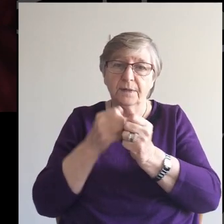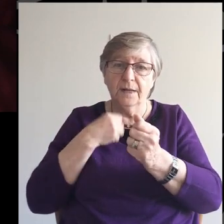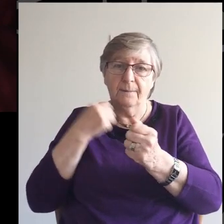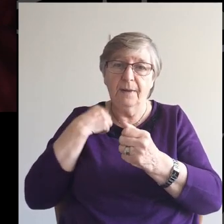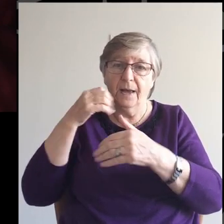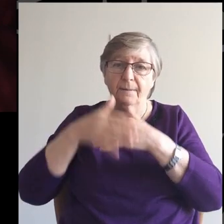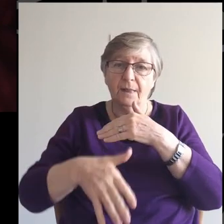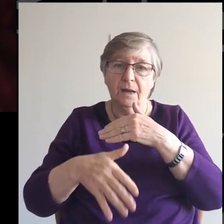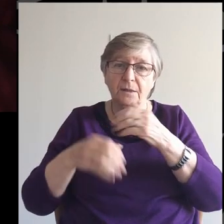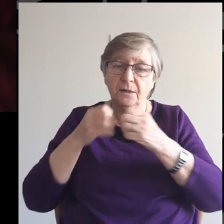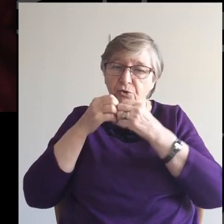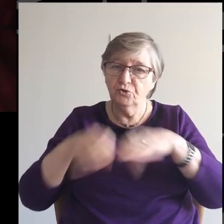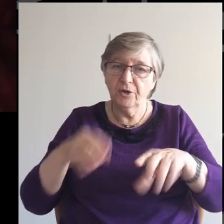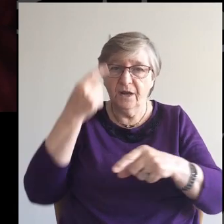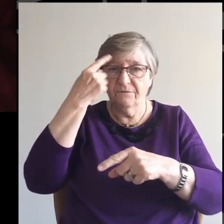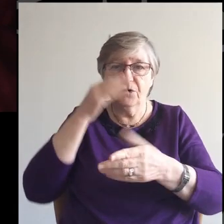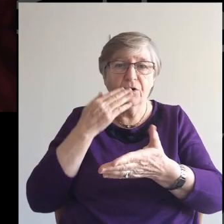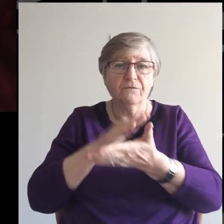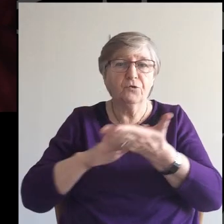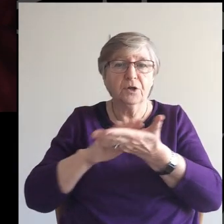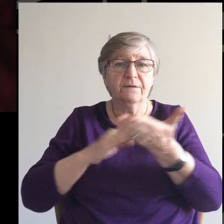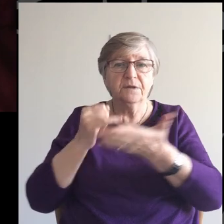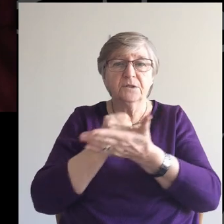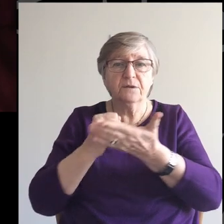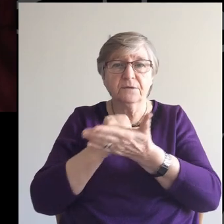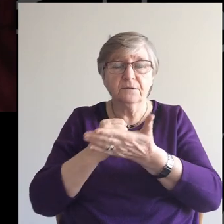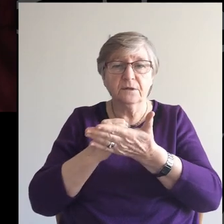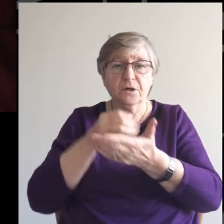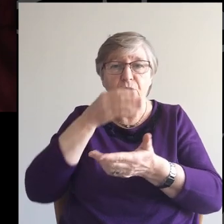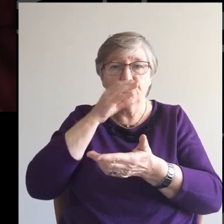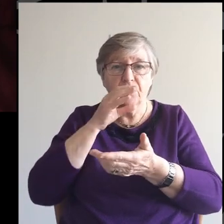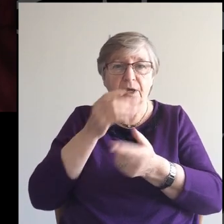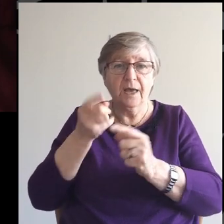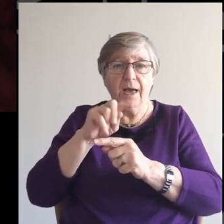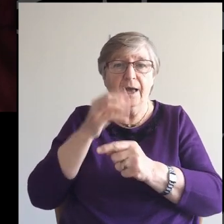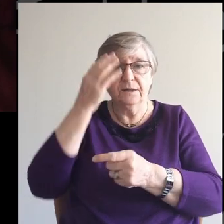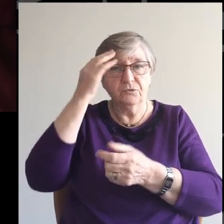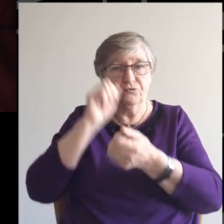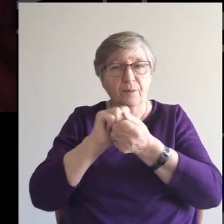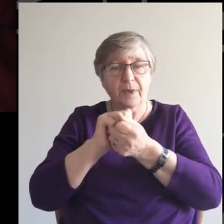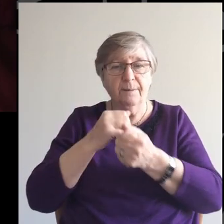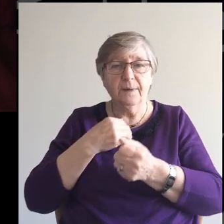forgiveness Of sins When you drink it Drink it Remembering me